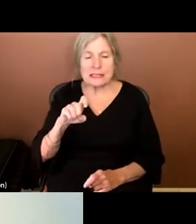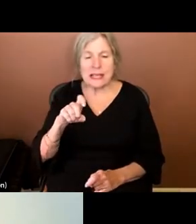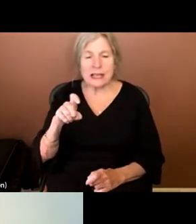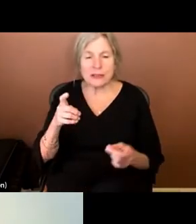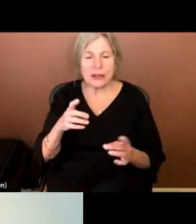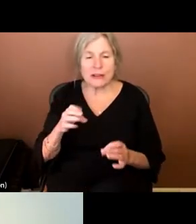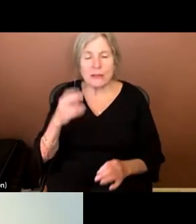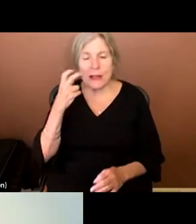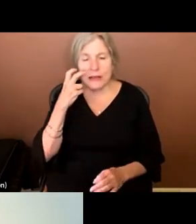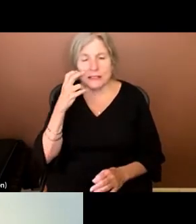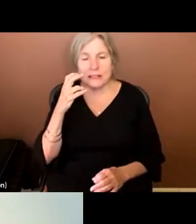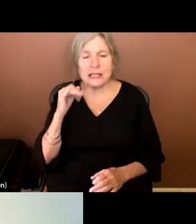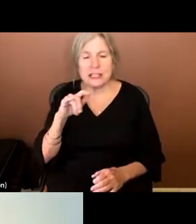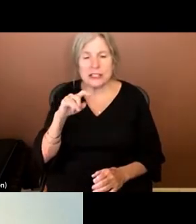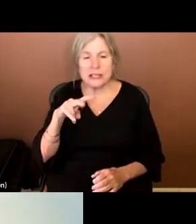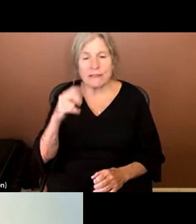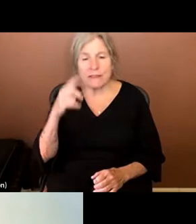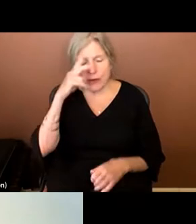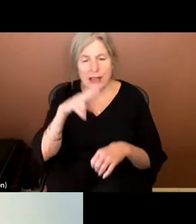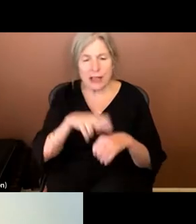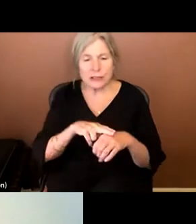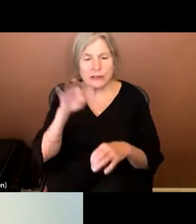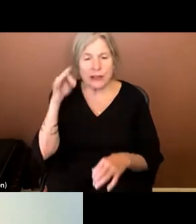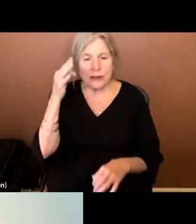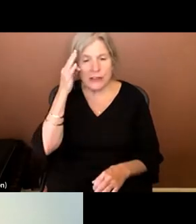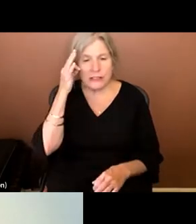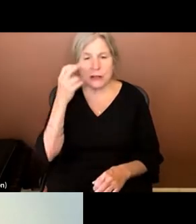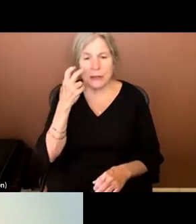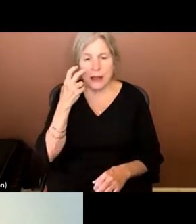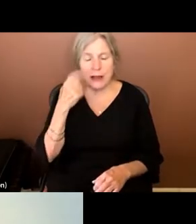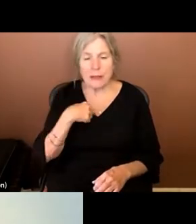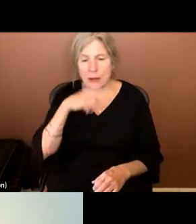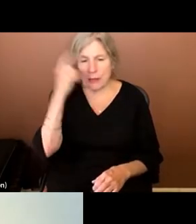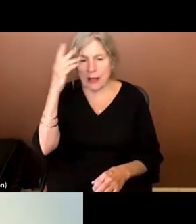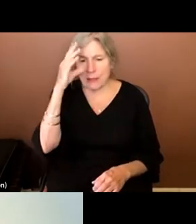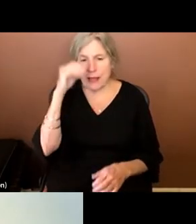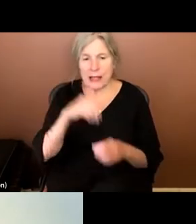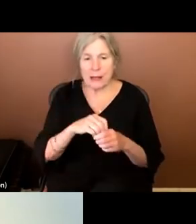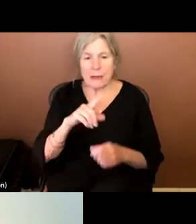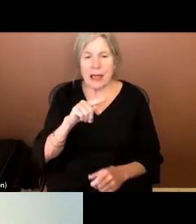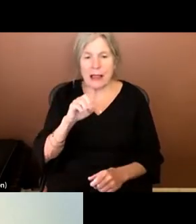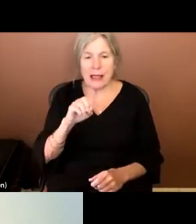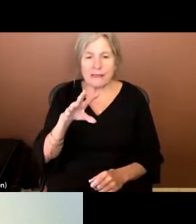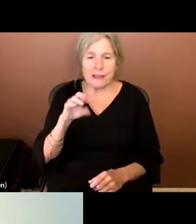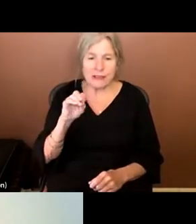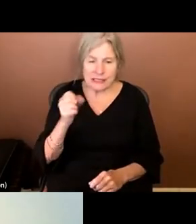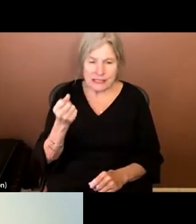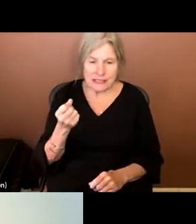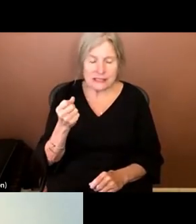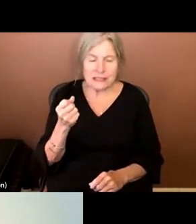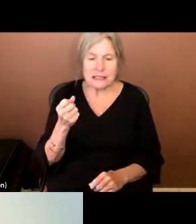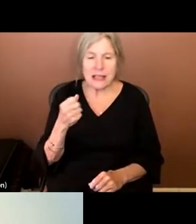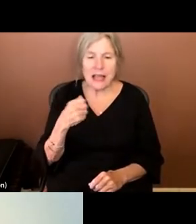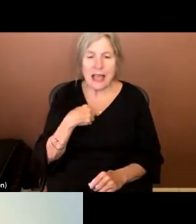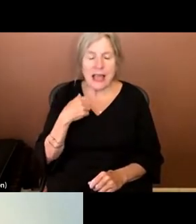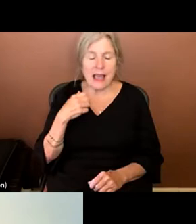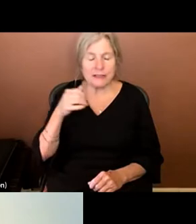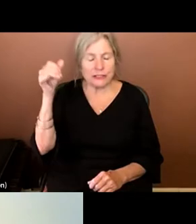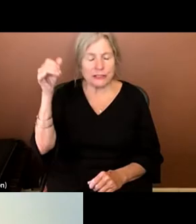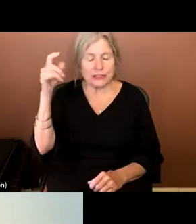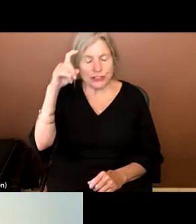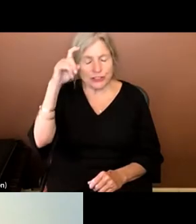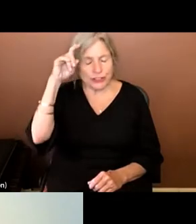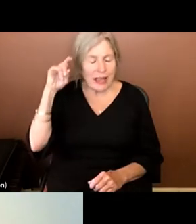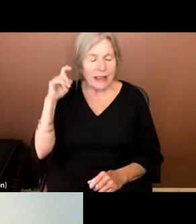Blindness Initiatives for the National Federation of the Blind. I'm a male in my late 50s. I have a shaved head,